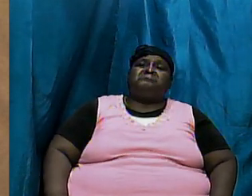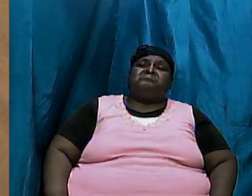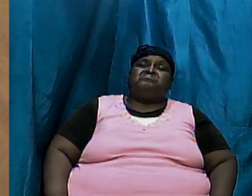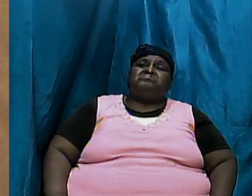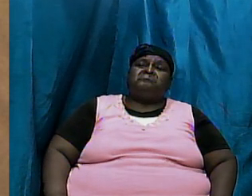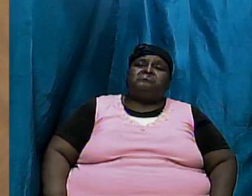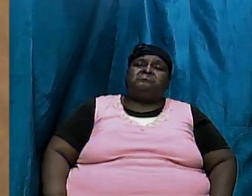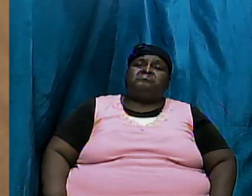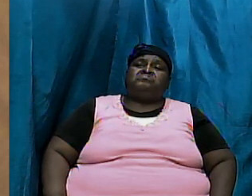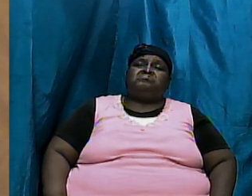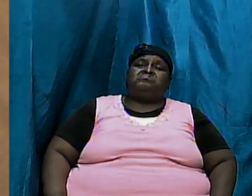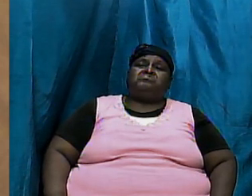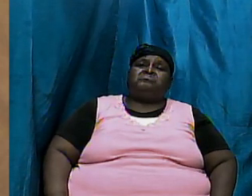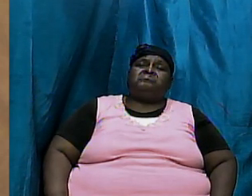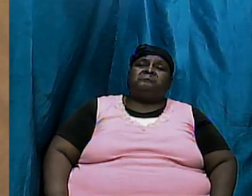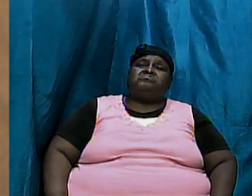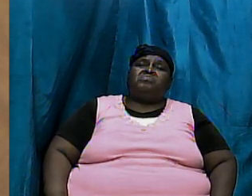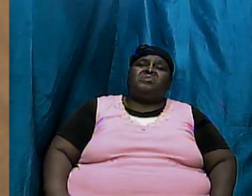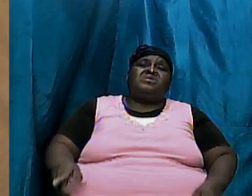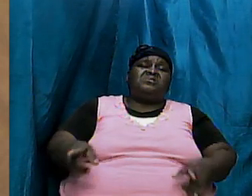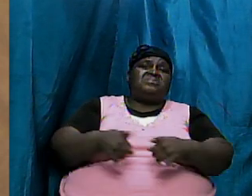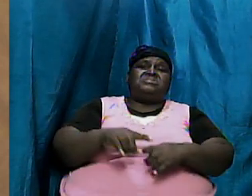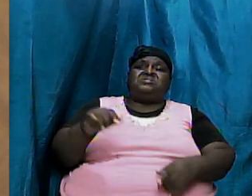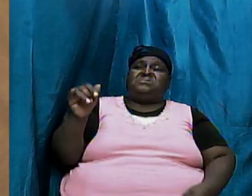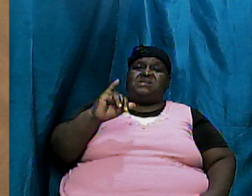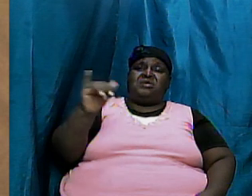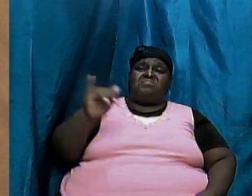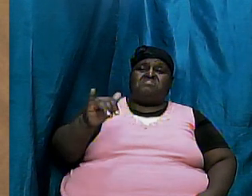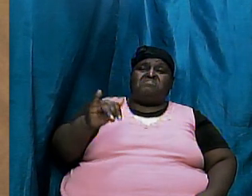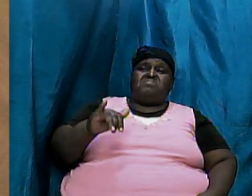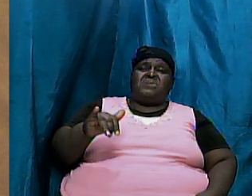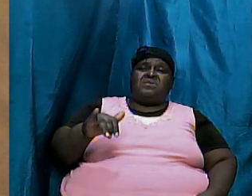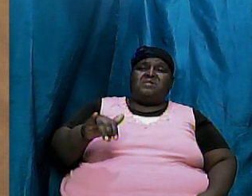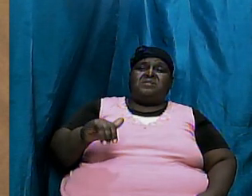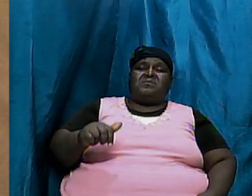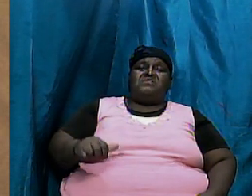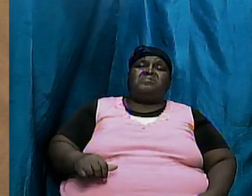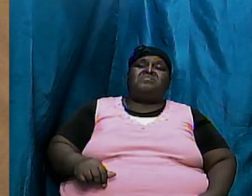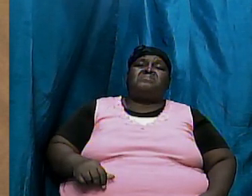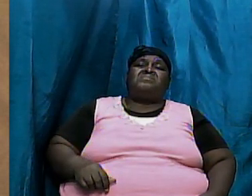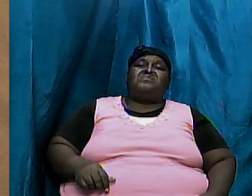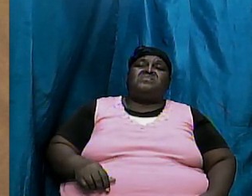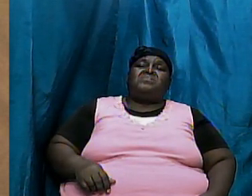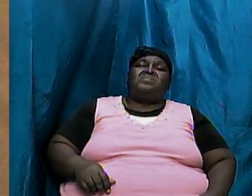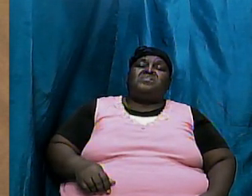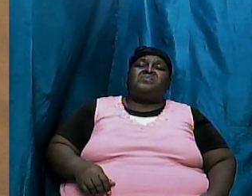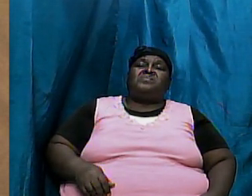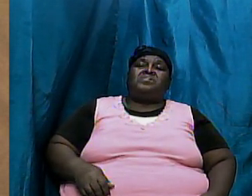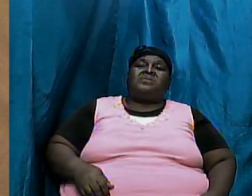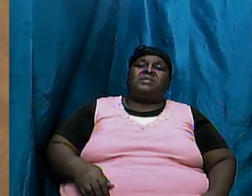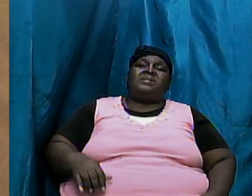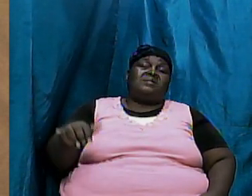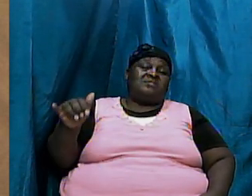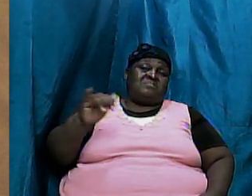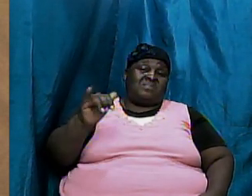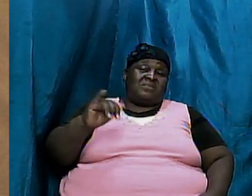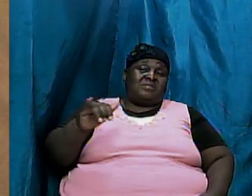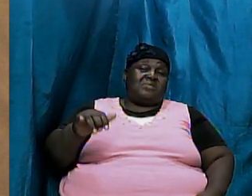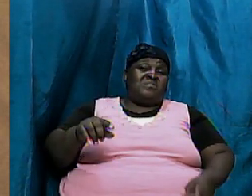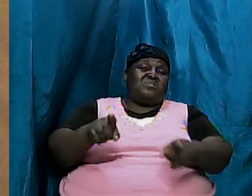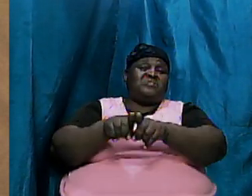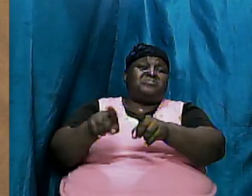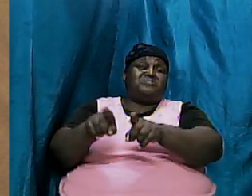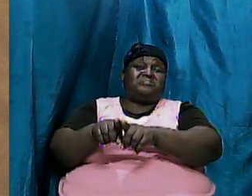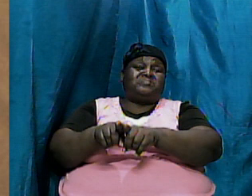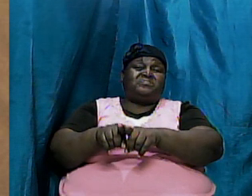now likewise now I want us to follow this also likewise also